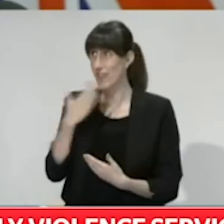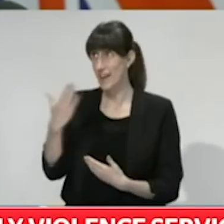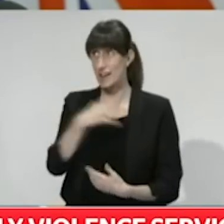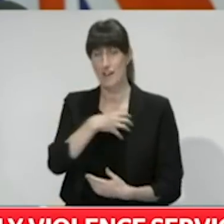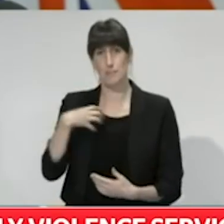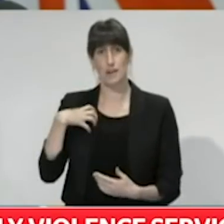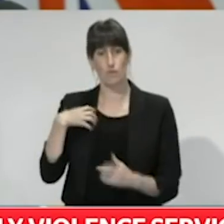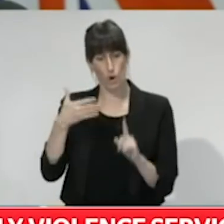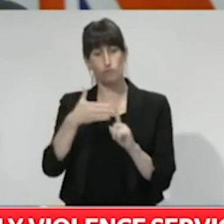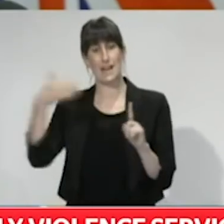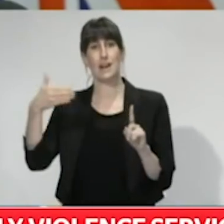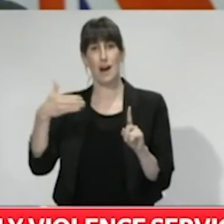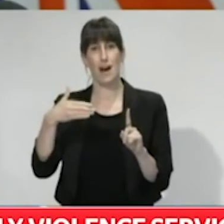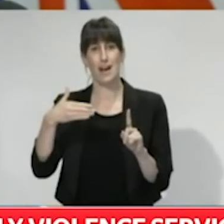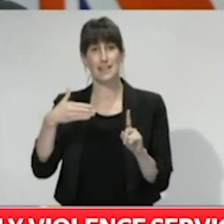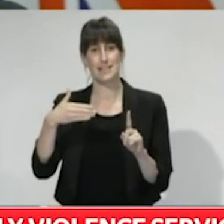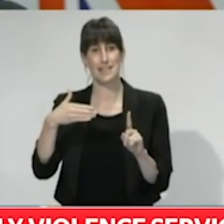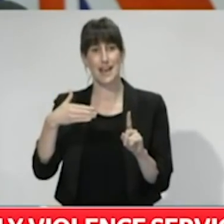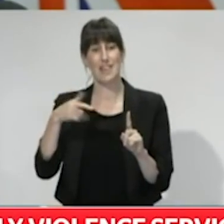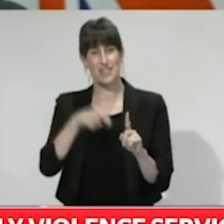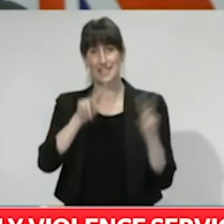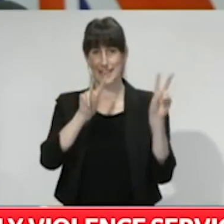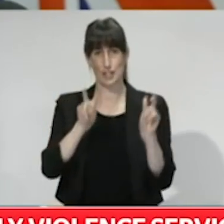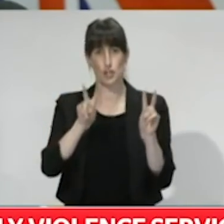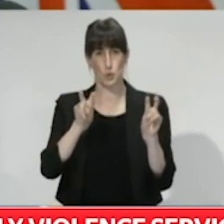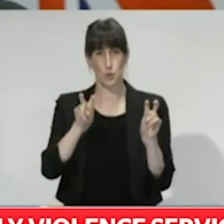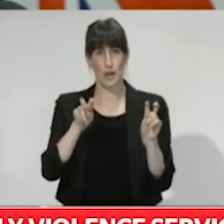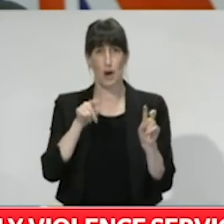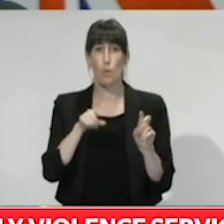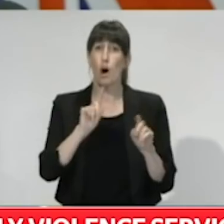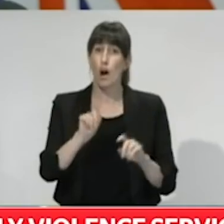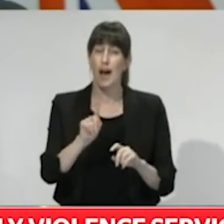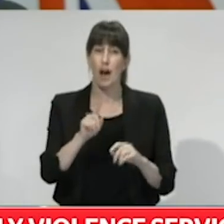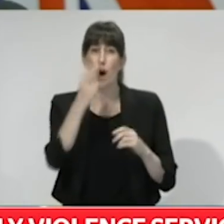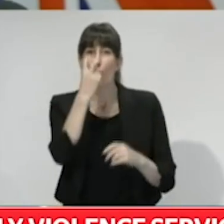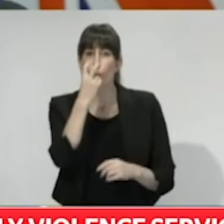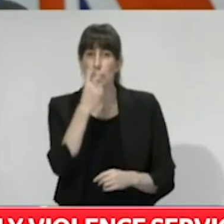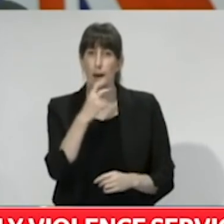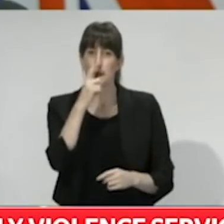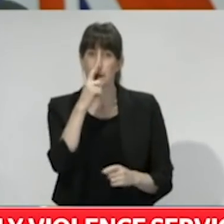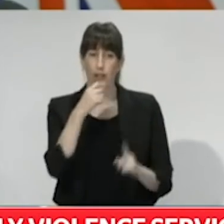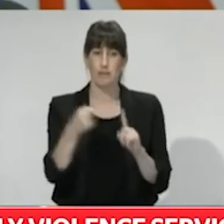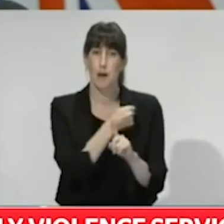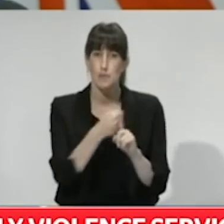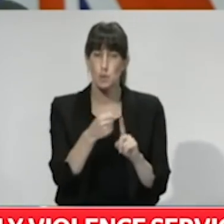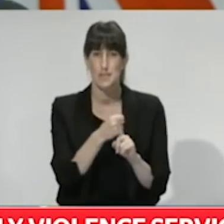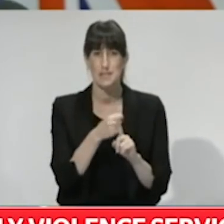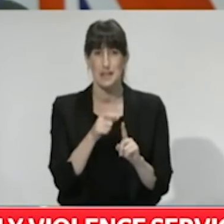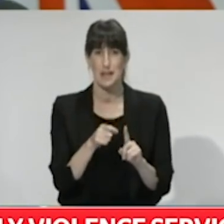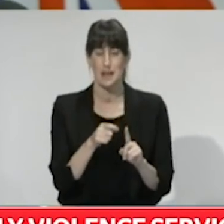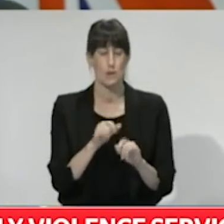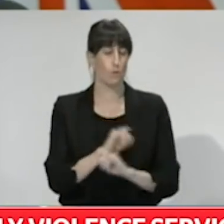of the sadly growing issue of elder abuse. That is really a hideous